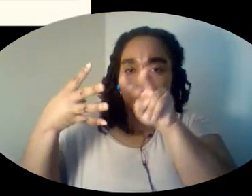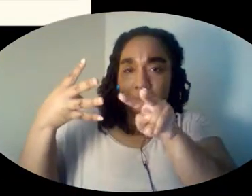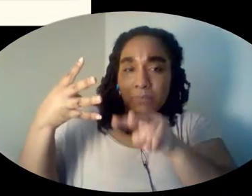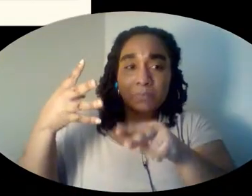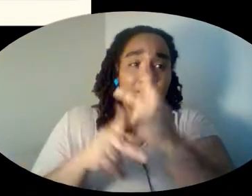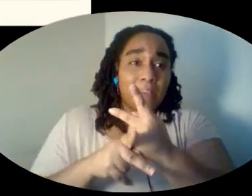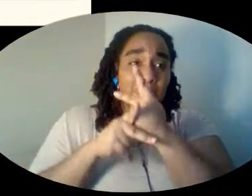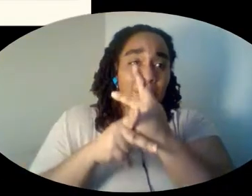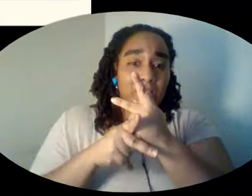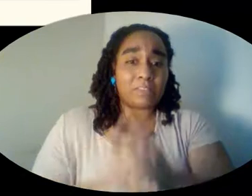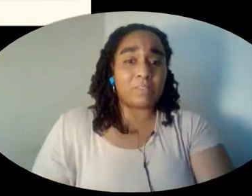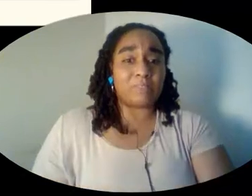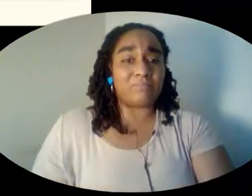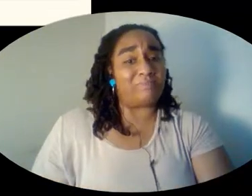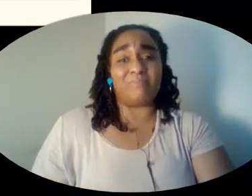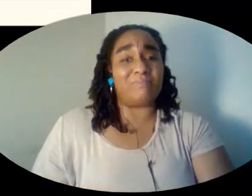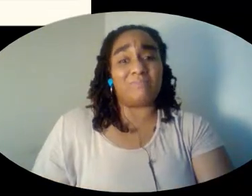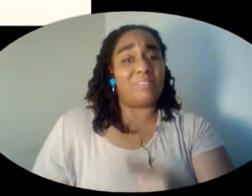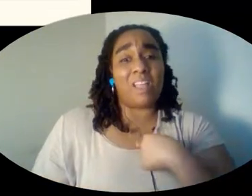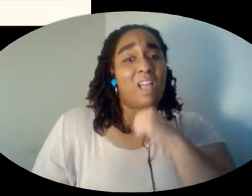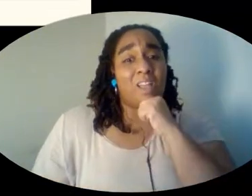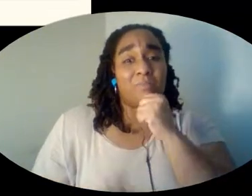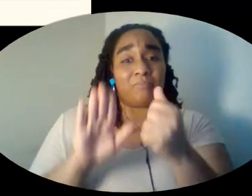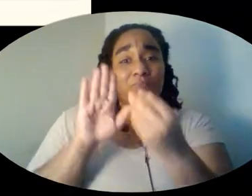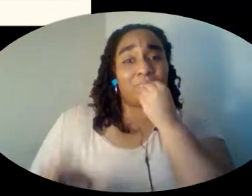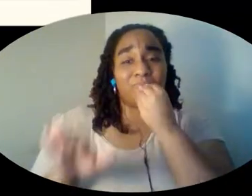I wouldn't eat that if I were you. So?